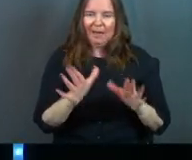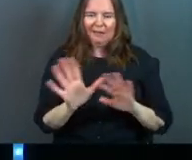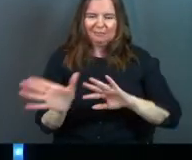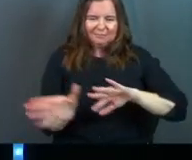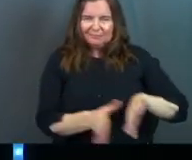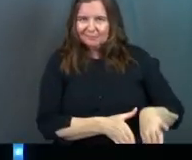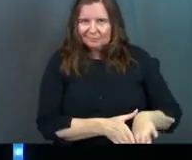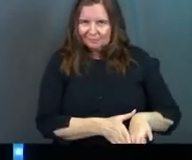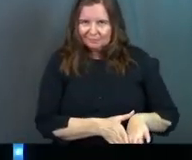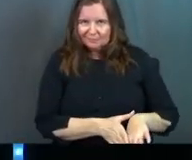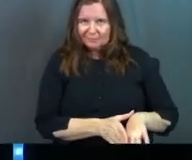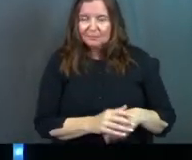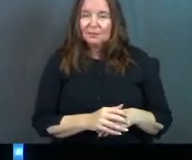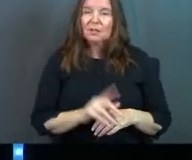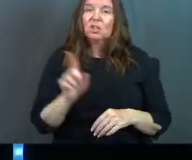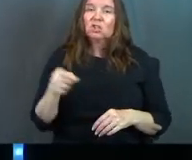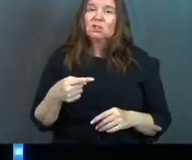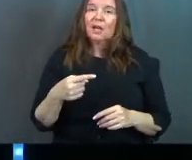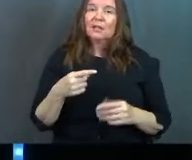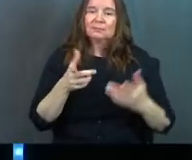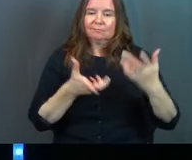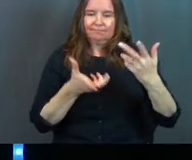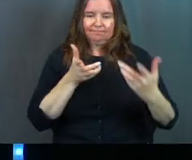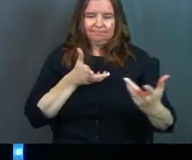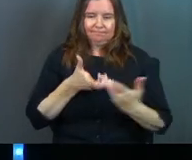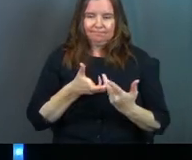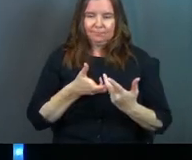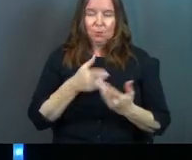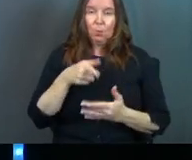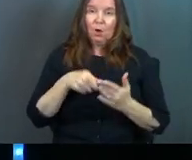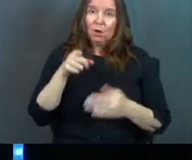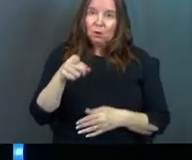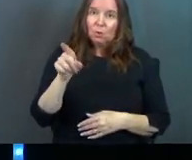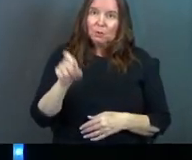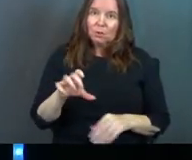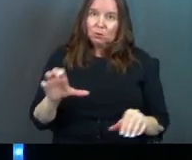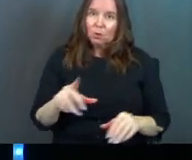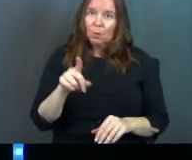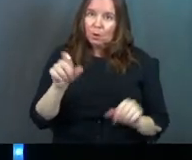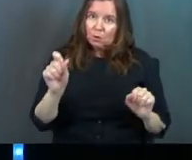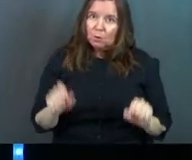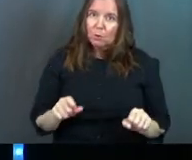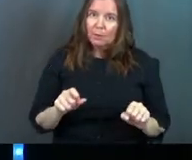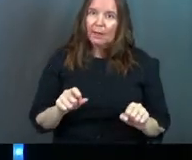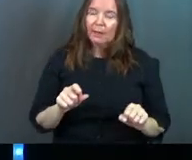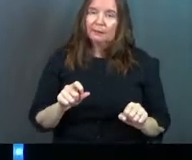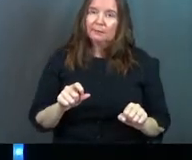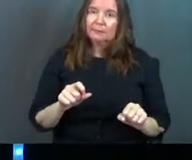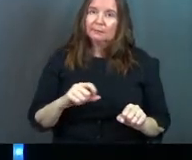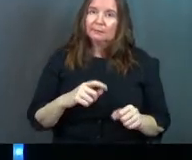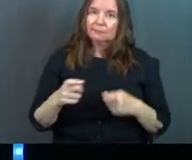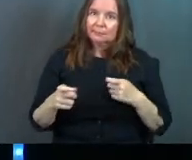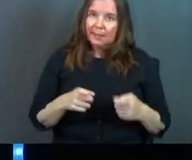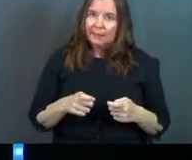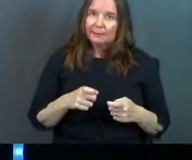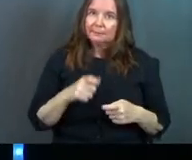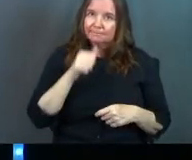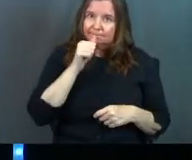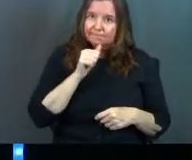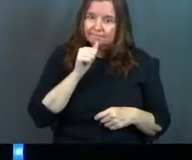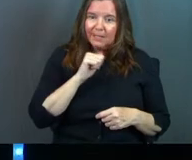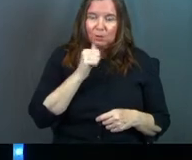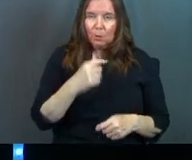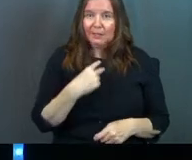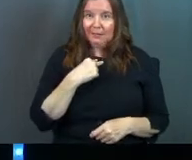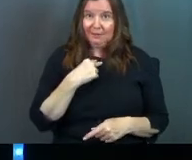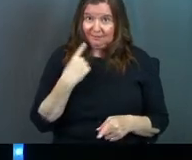done with that. Just customize it. Just you do what you can do. And don't get stuck. Amen?